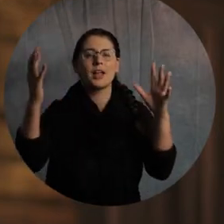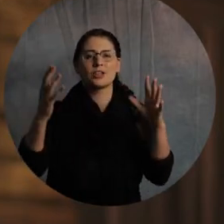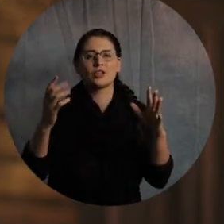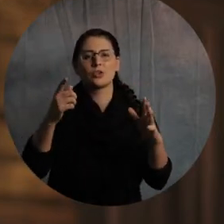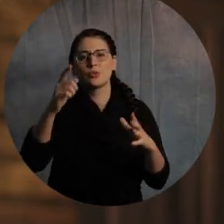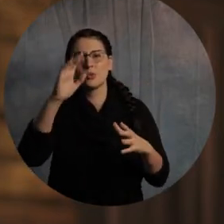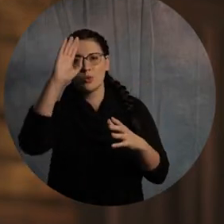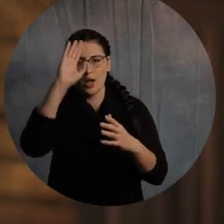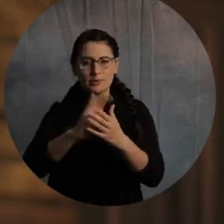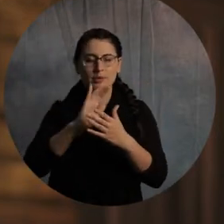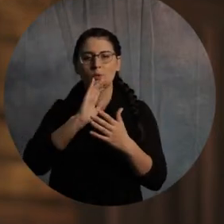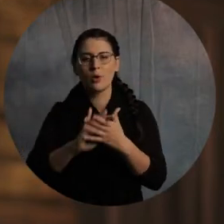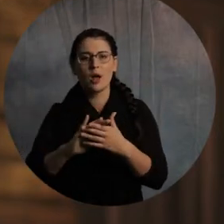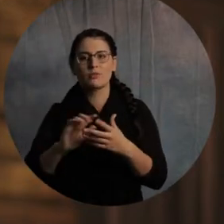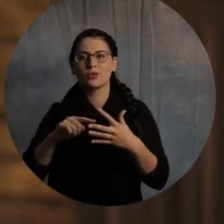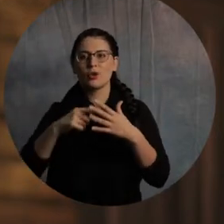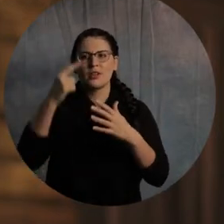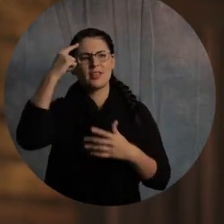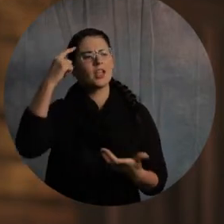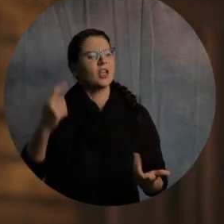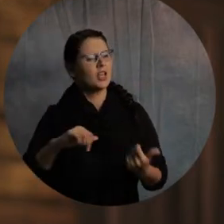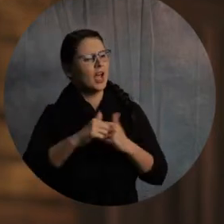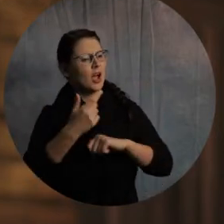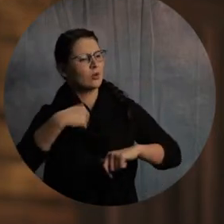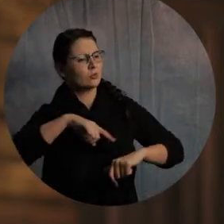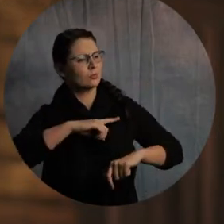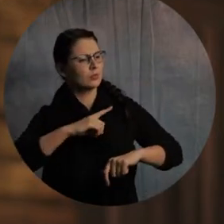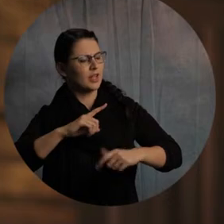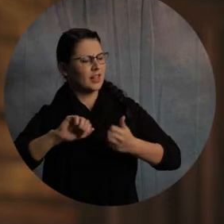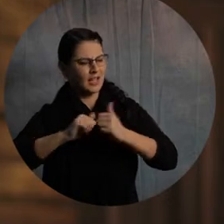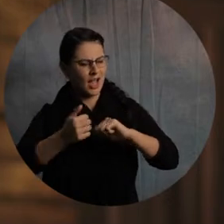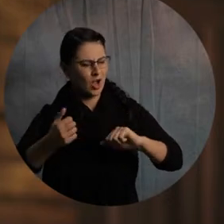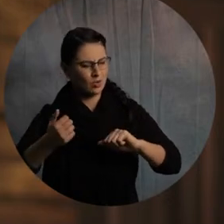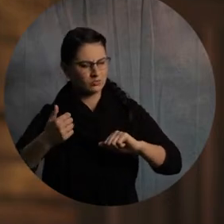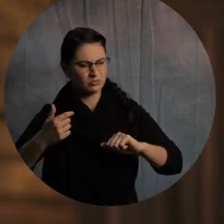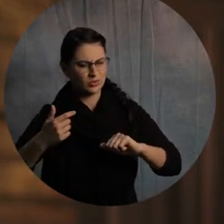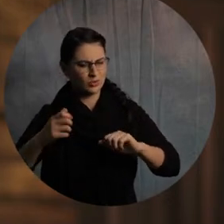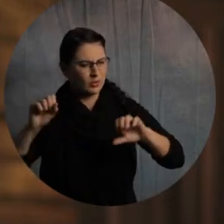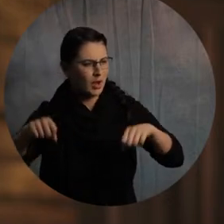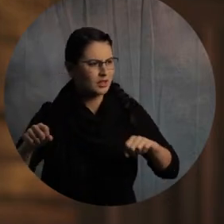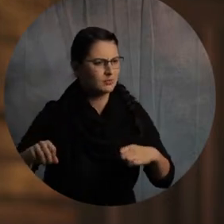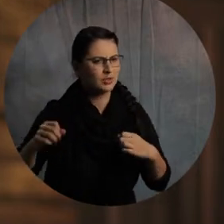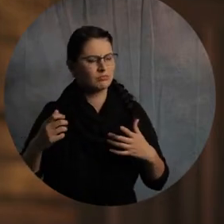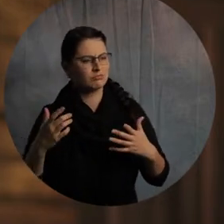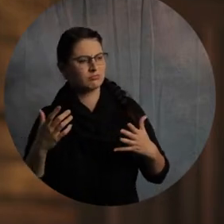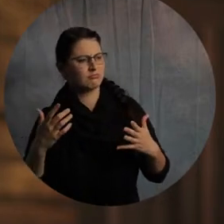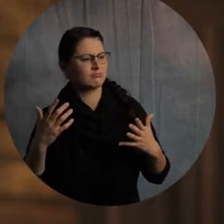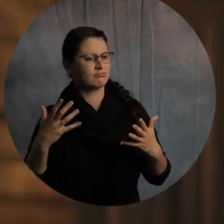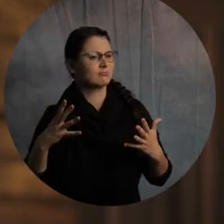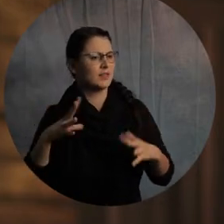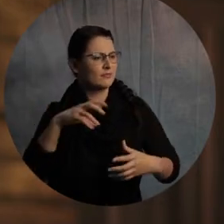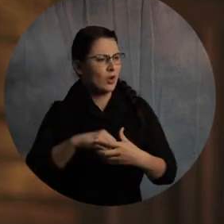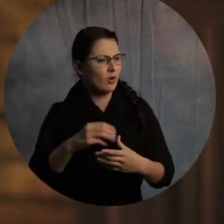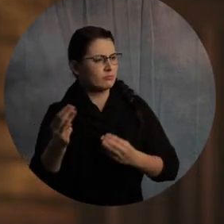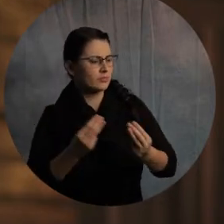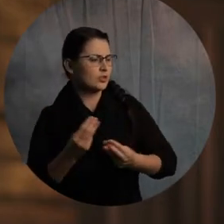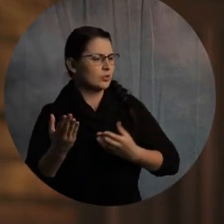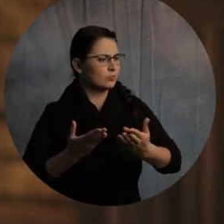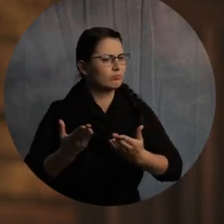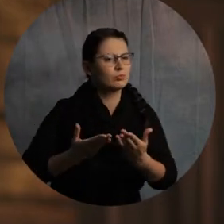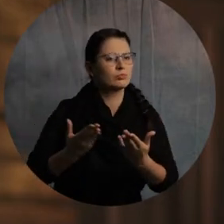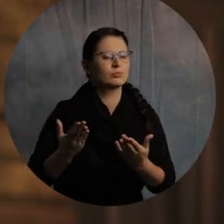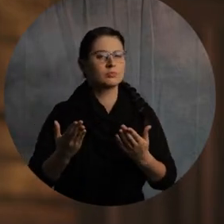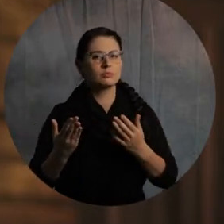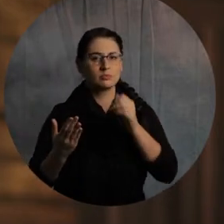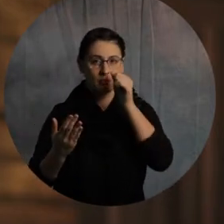begin to think that way and talk that way and pray that way with one another. It's going to force you